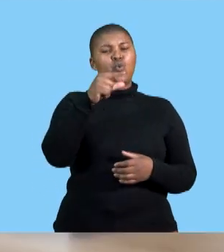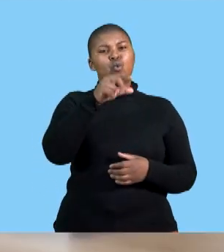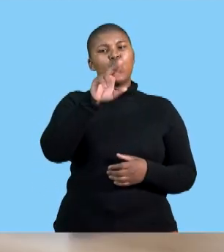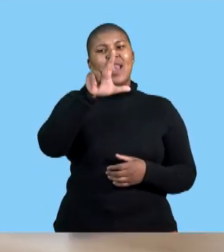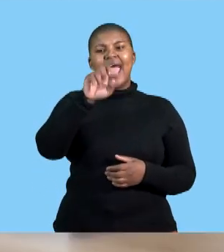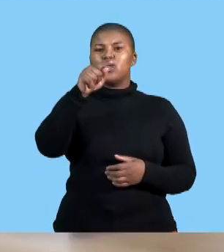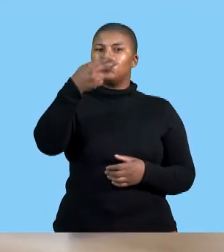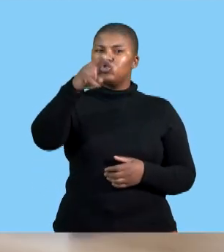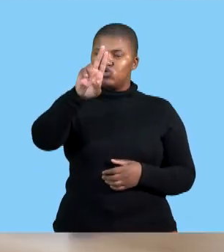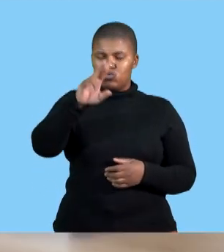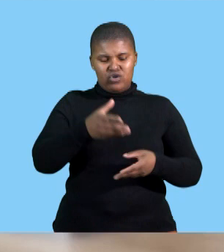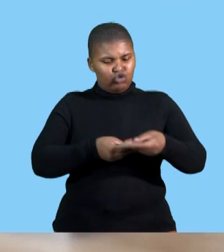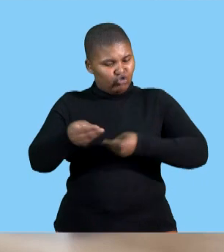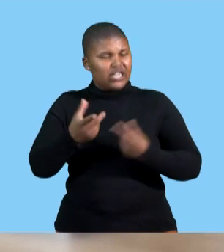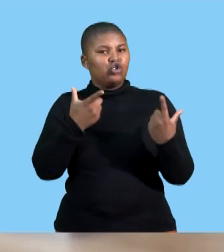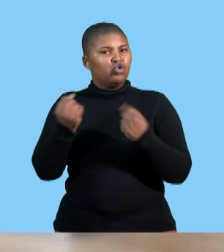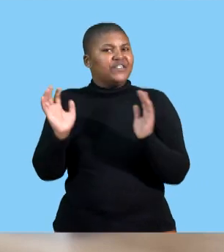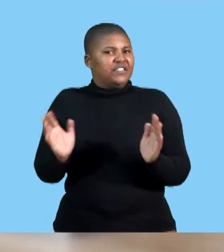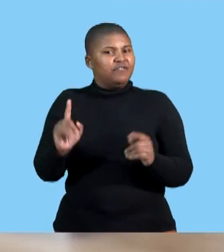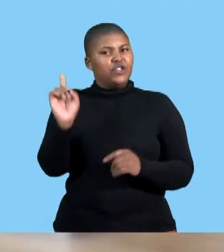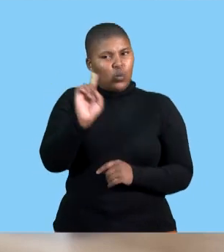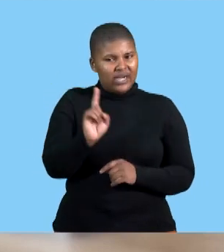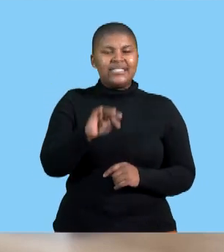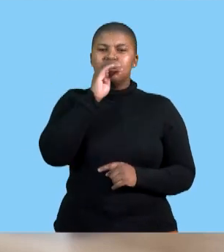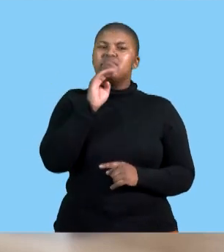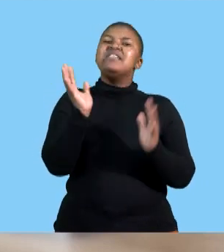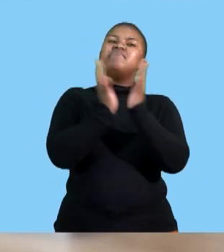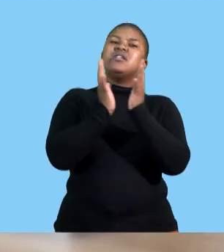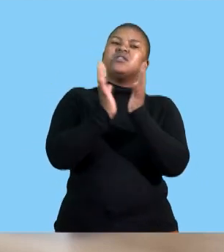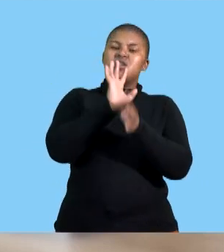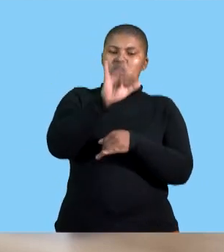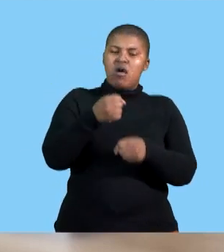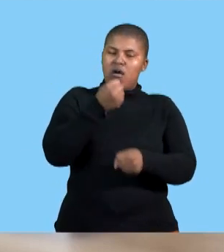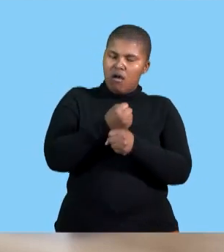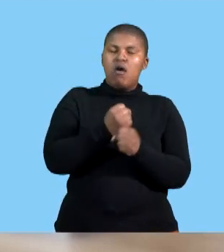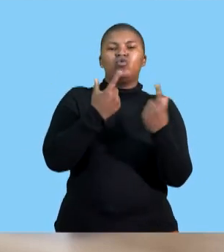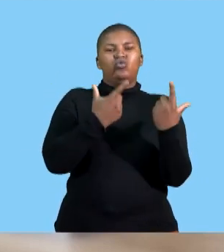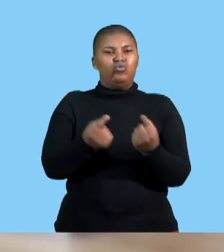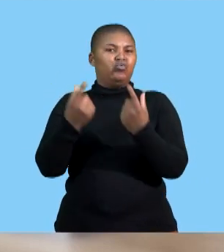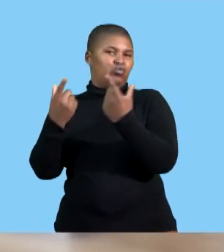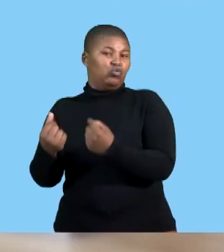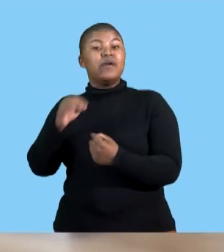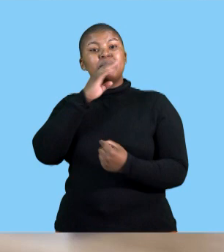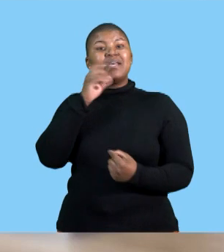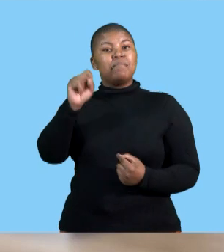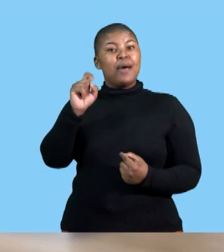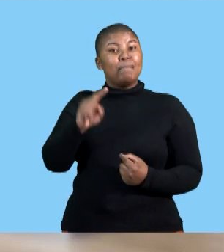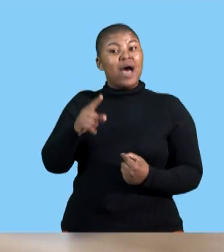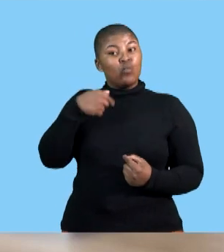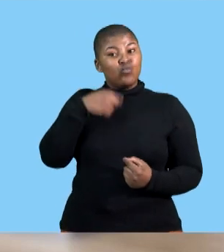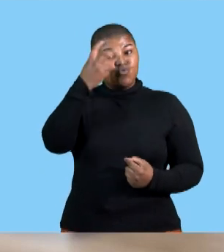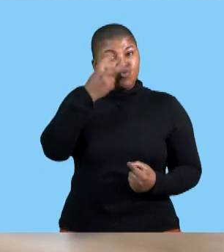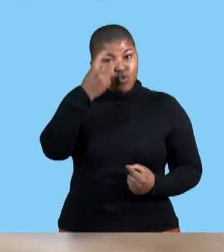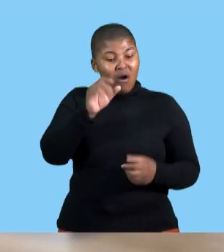which is holding an annual general meeting with employees we are looking for criteria for successful